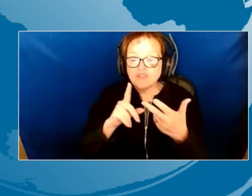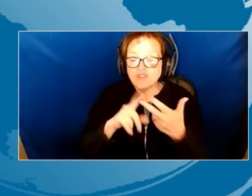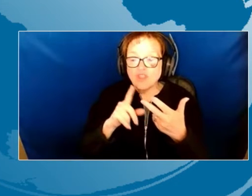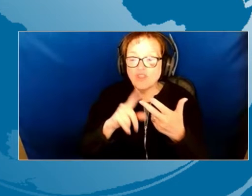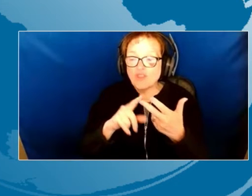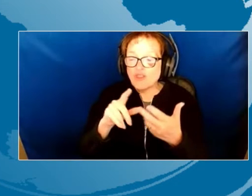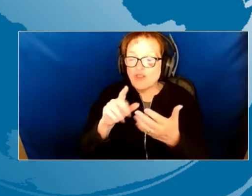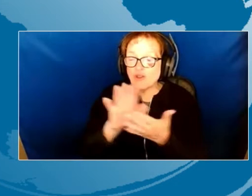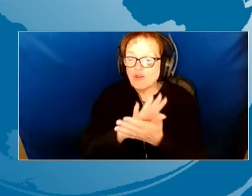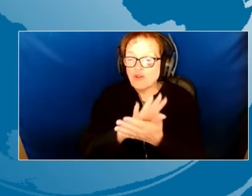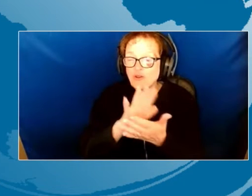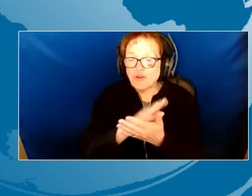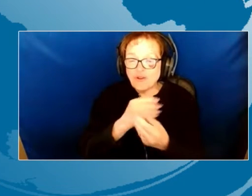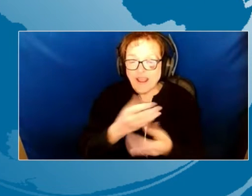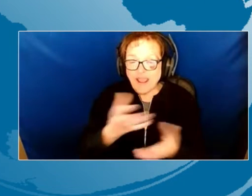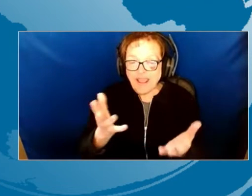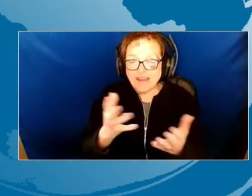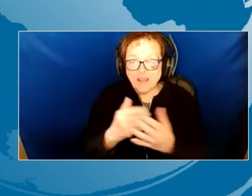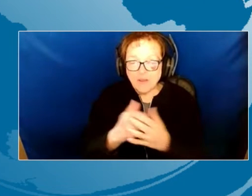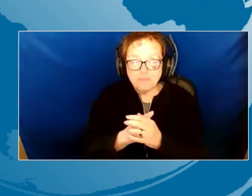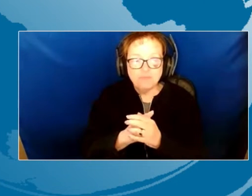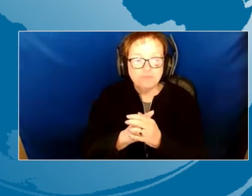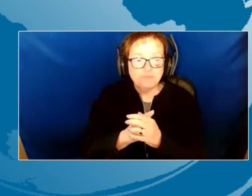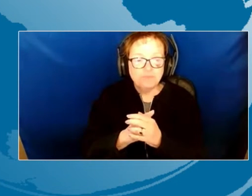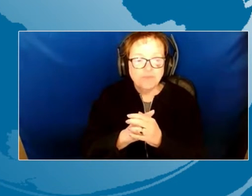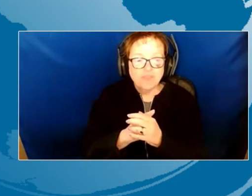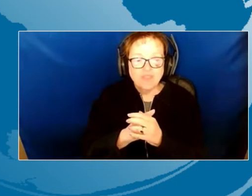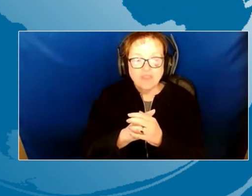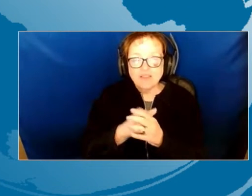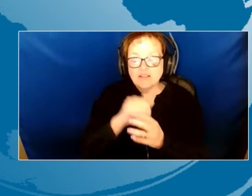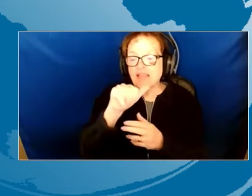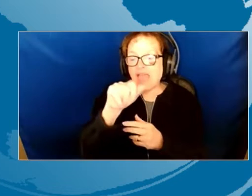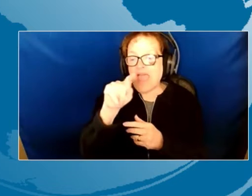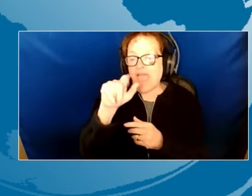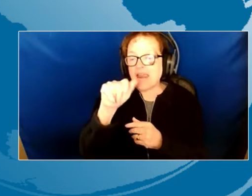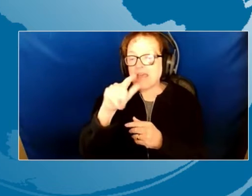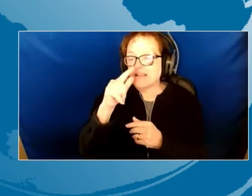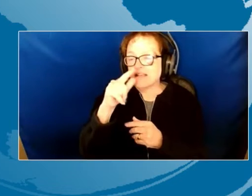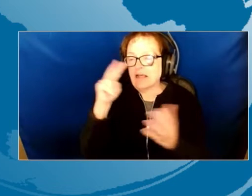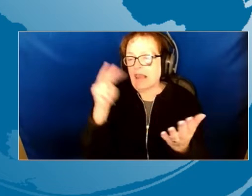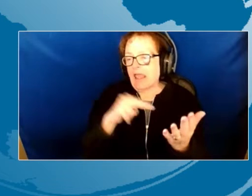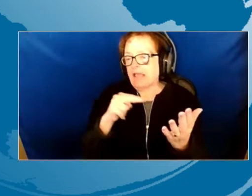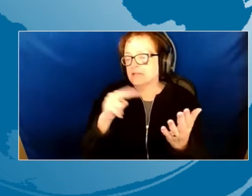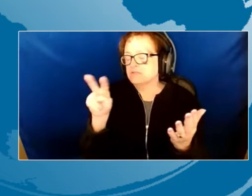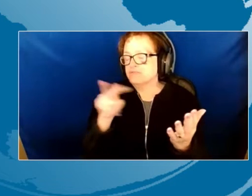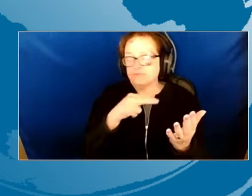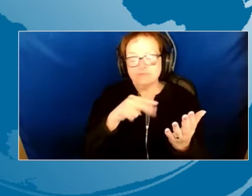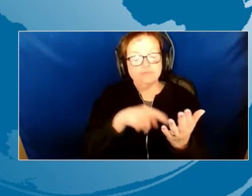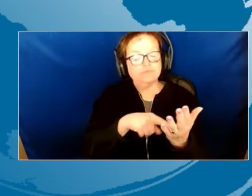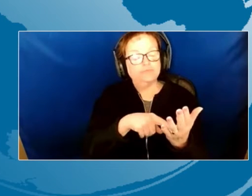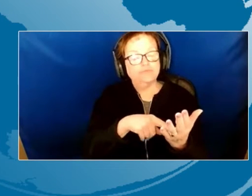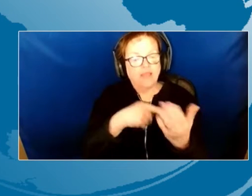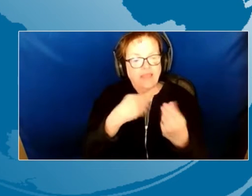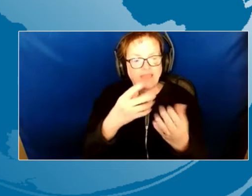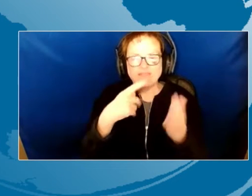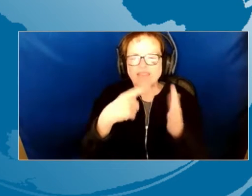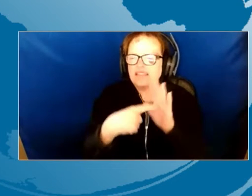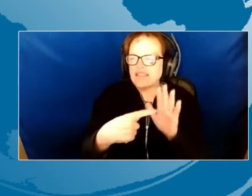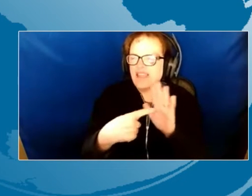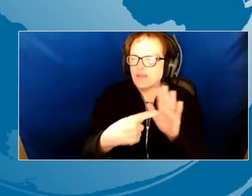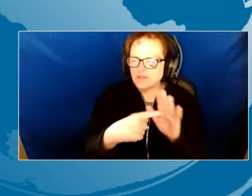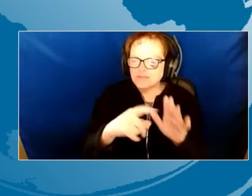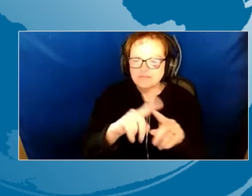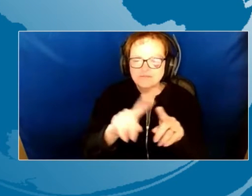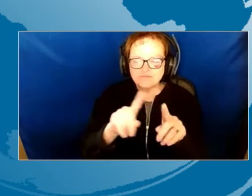that I'm sharing with you, which is our at-a-glance for reflective questions. And this at-a-glance gives you examples of